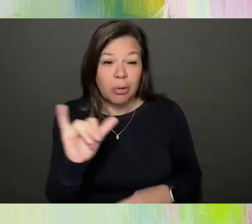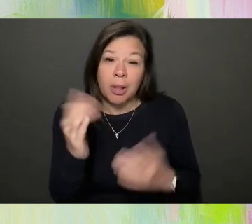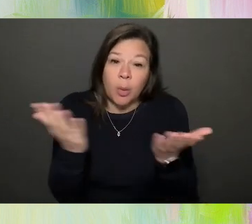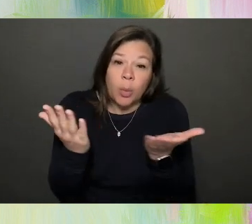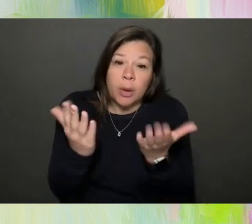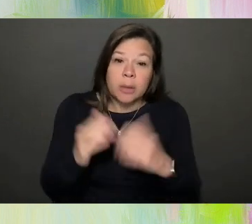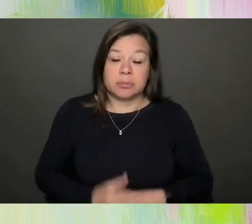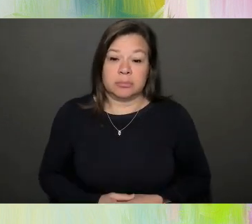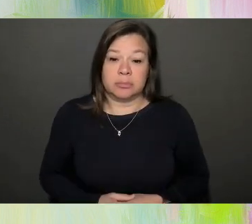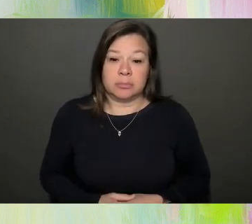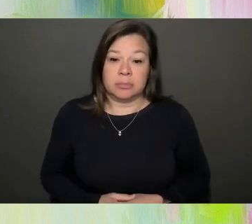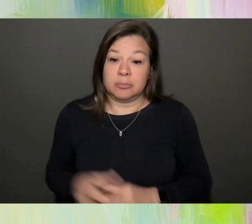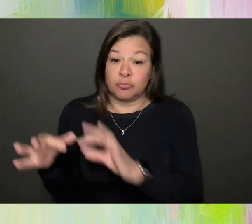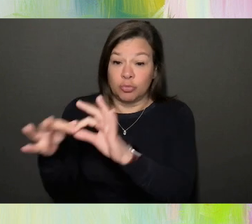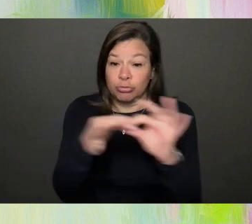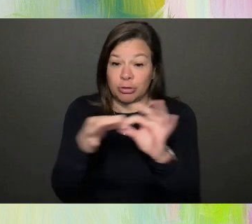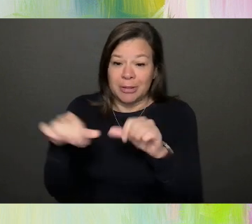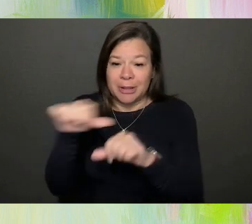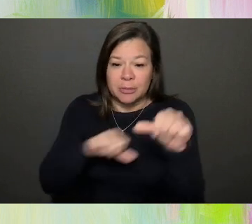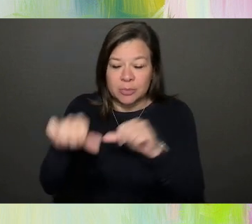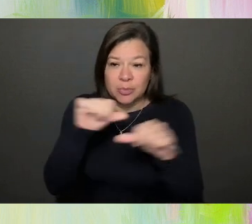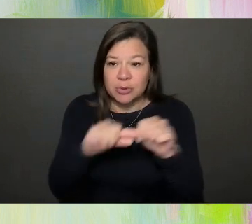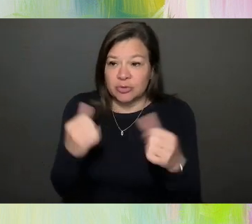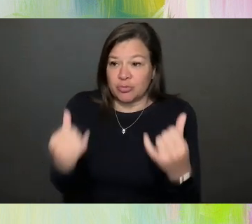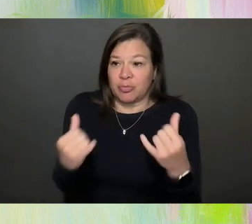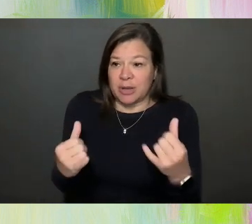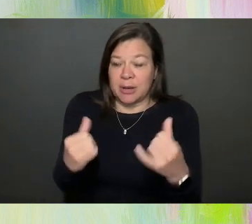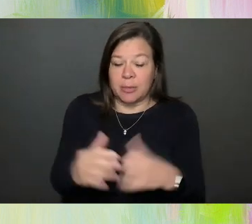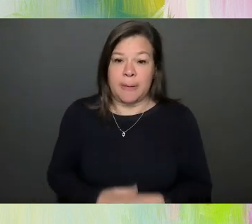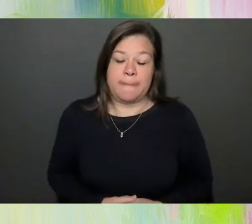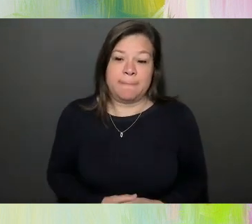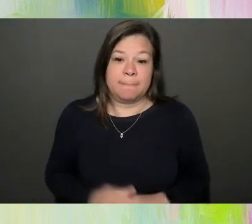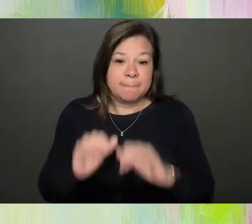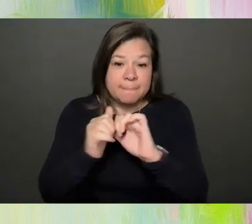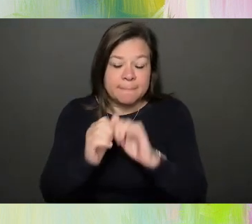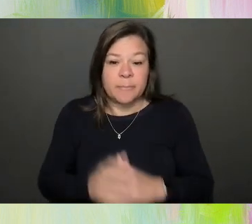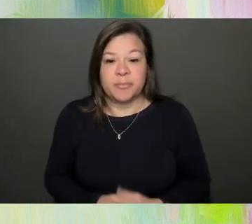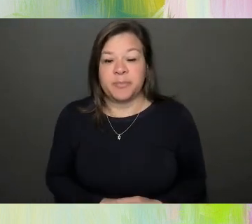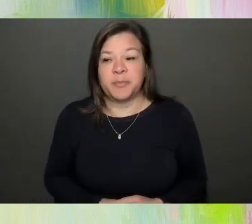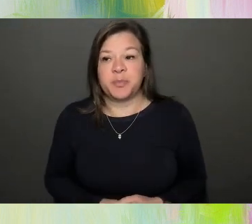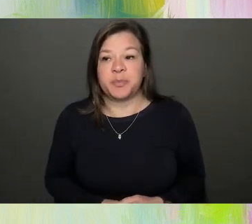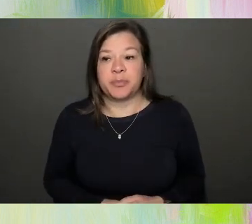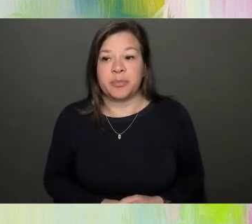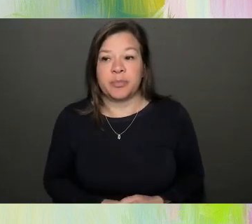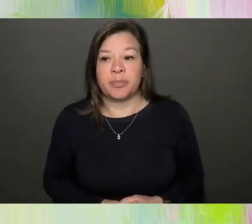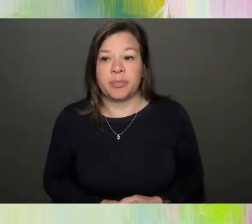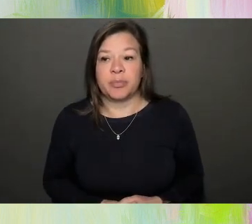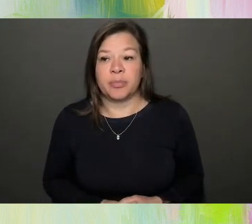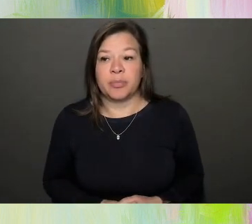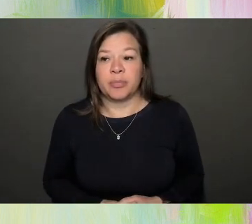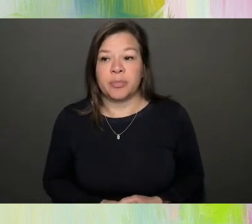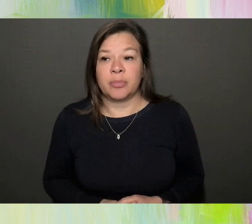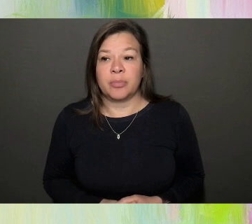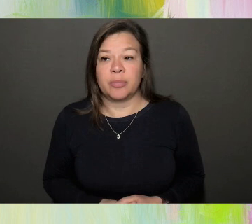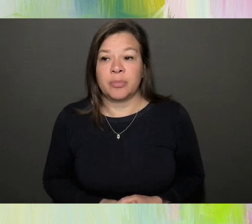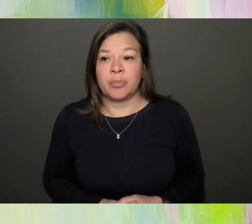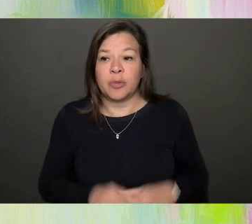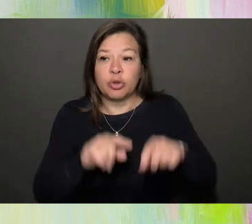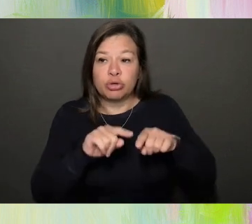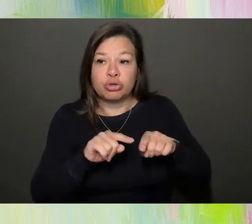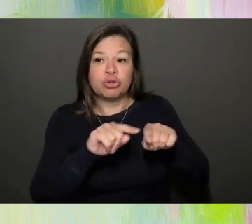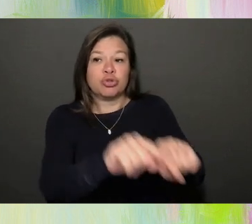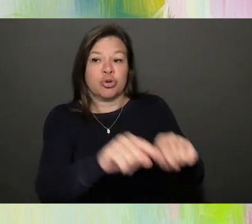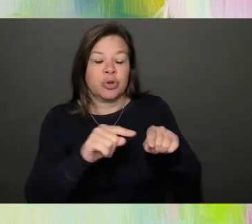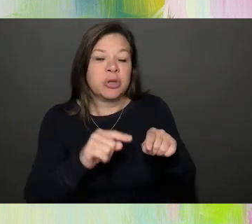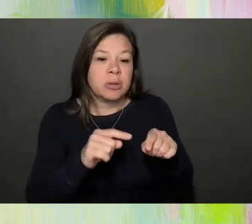relating to one another right now? And, and what do they need? During the project, we asked them to take photos of a prompt. We give them